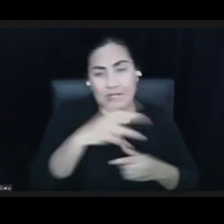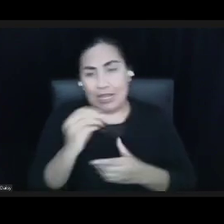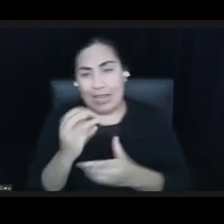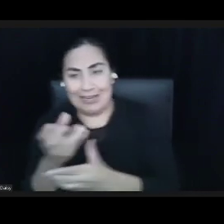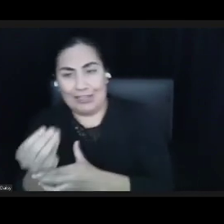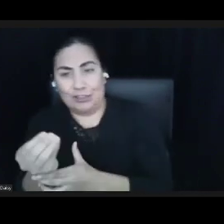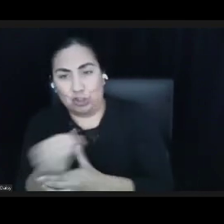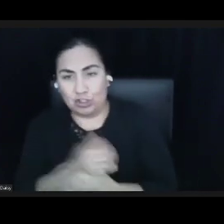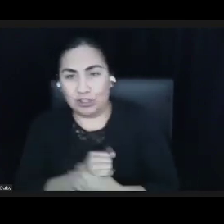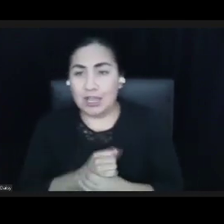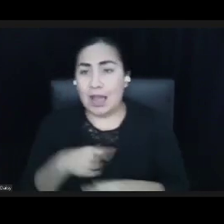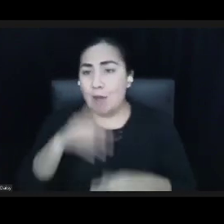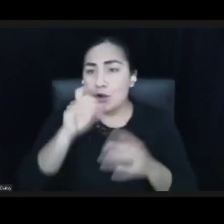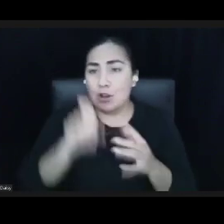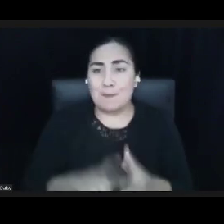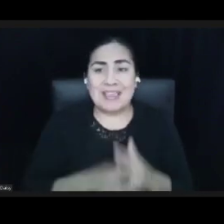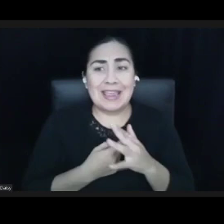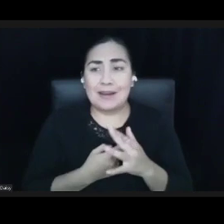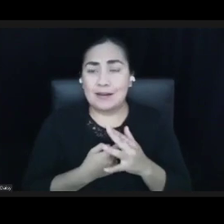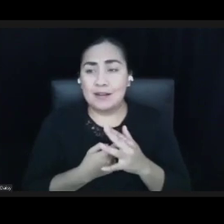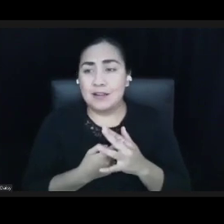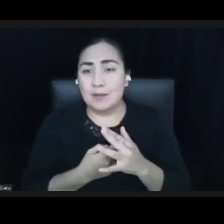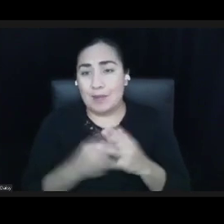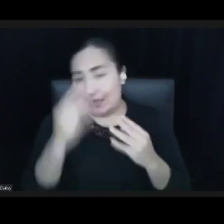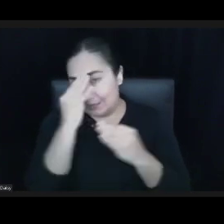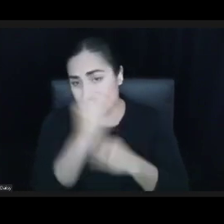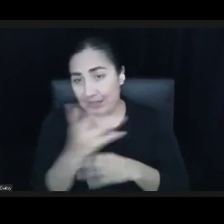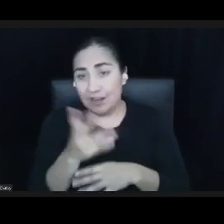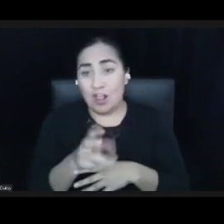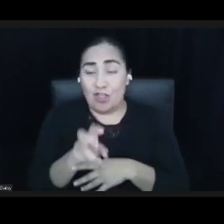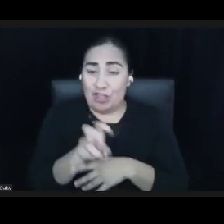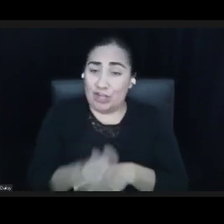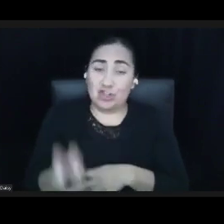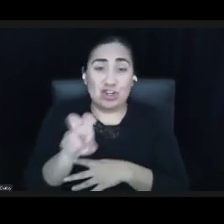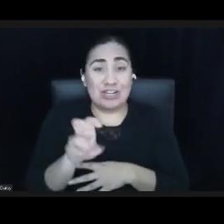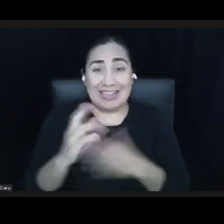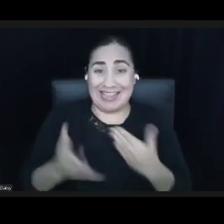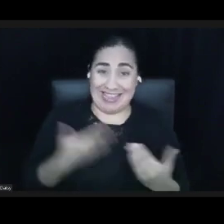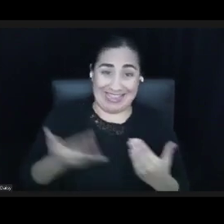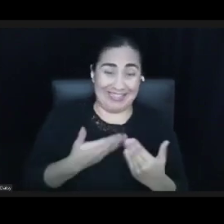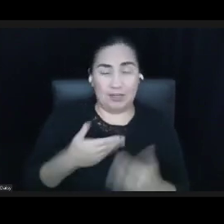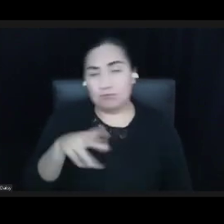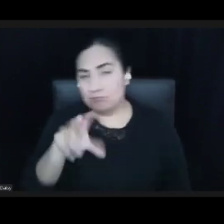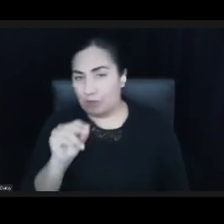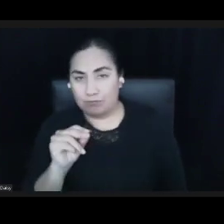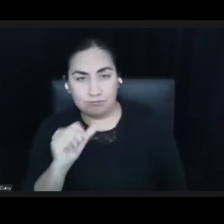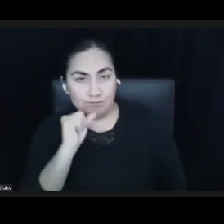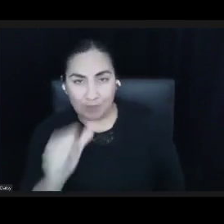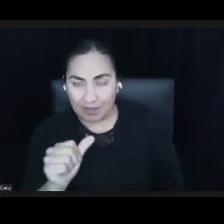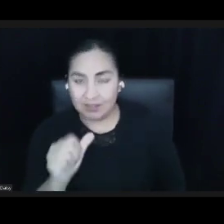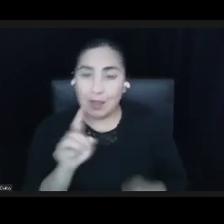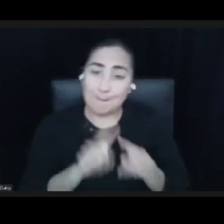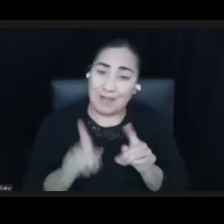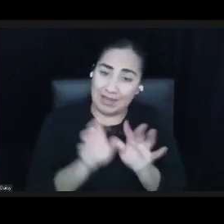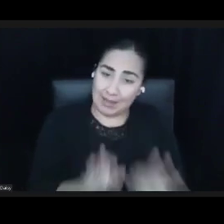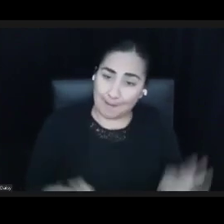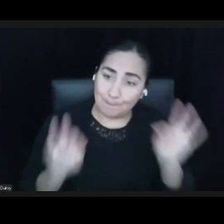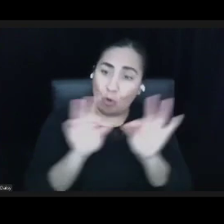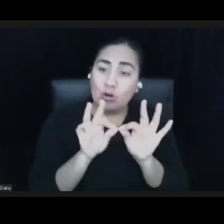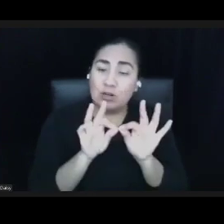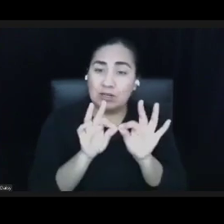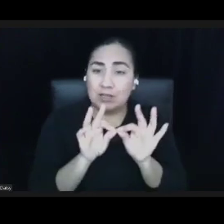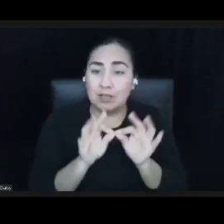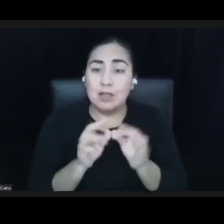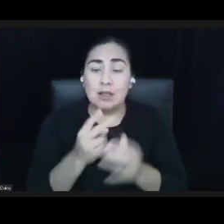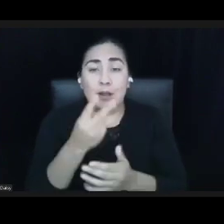I'll begin by saying that the journey hasn't been easy. But importantly, it has been both